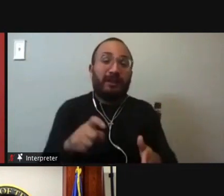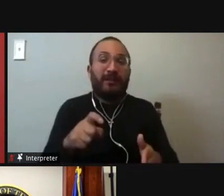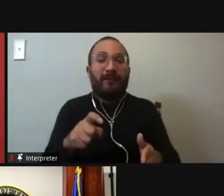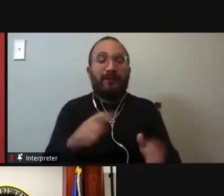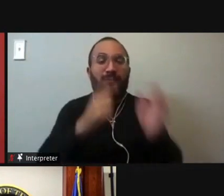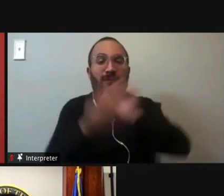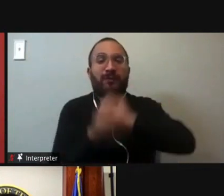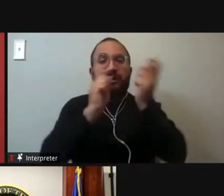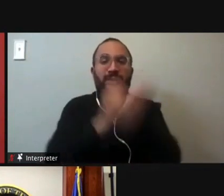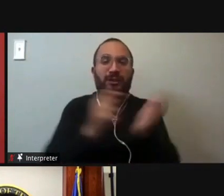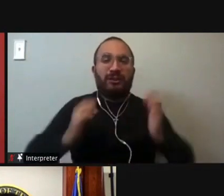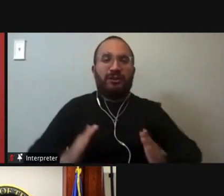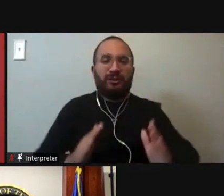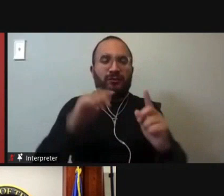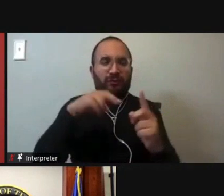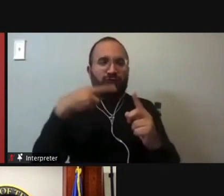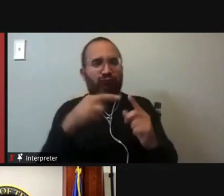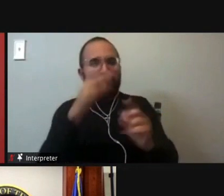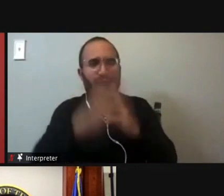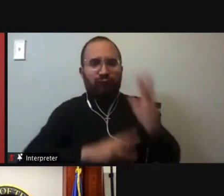to change the way we view the world,